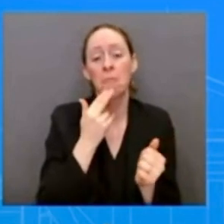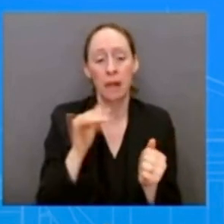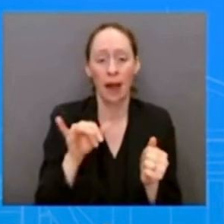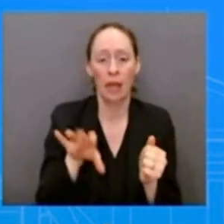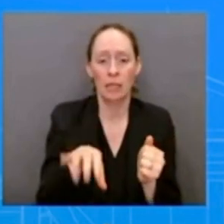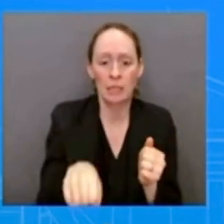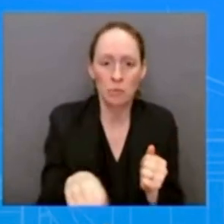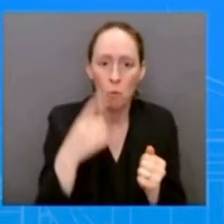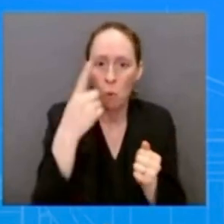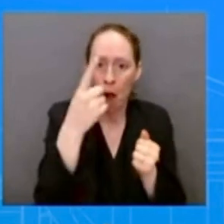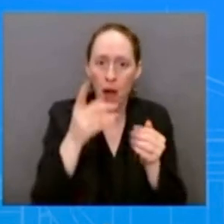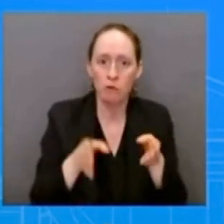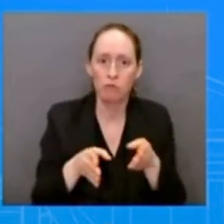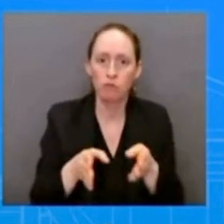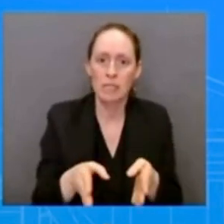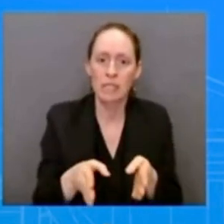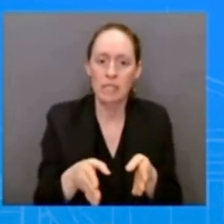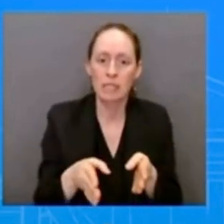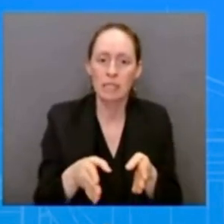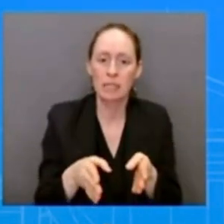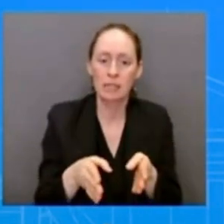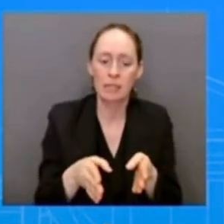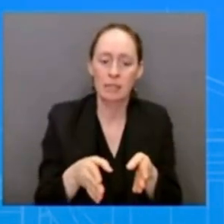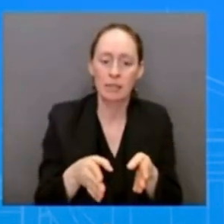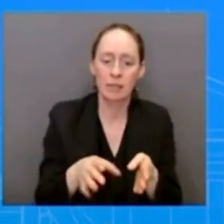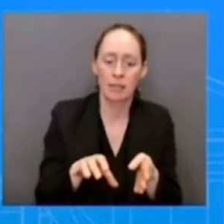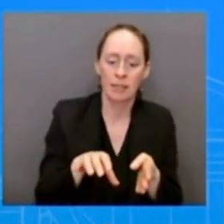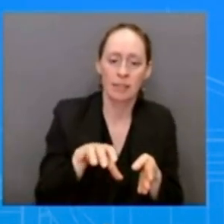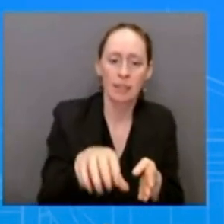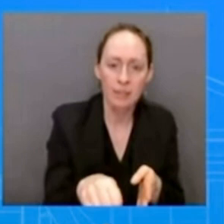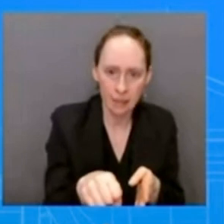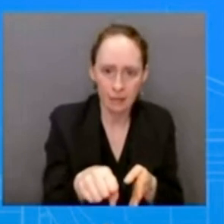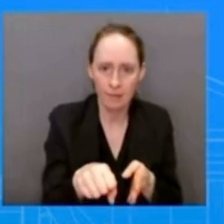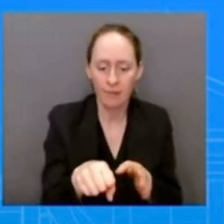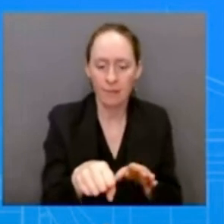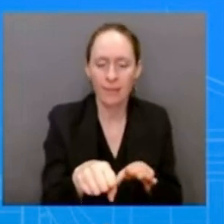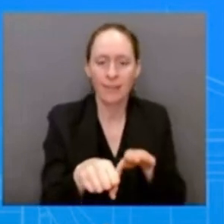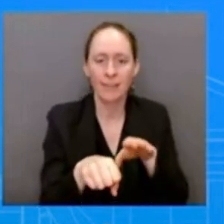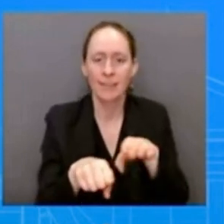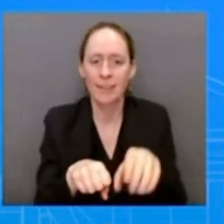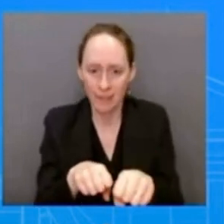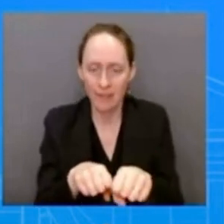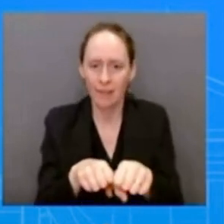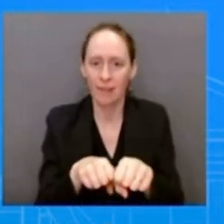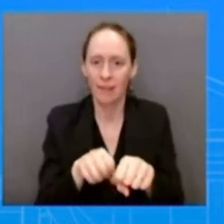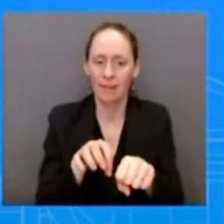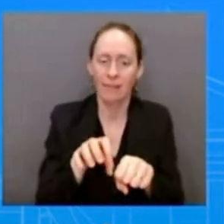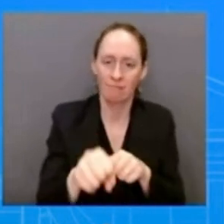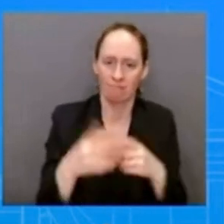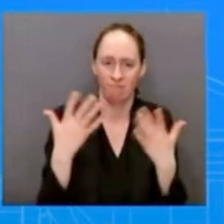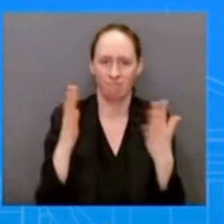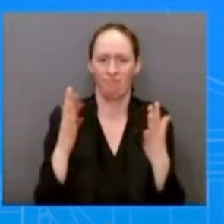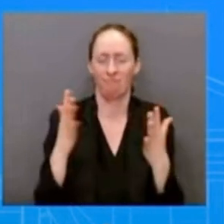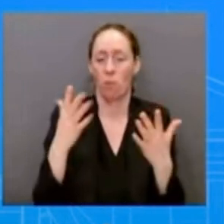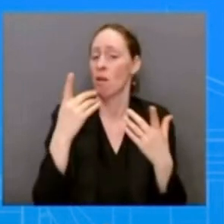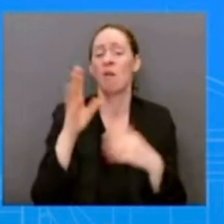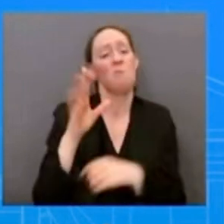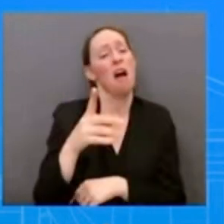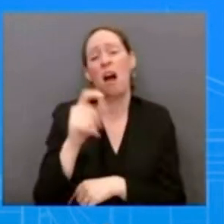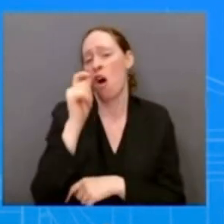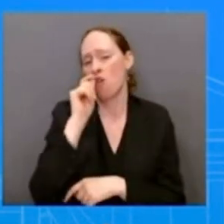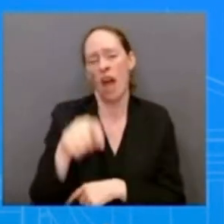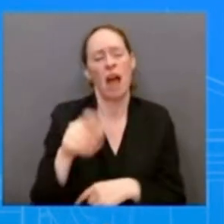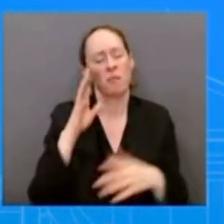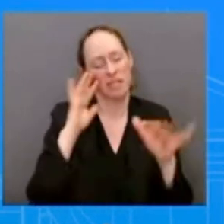bravely to to try to prevent back mood from falling I'll let President Zelenskyy described his strategy and what he wants to